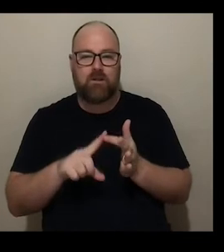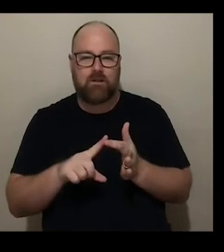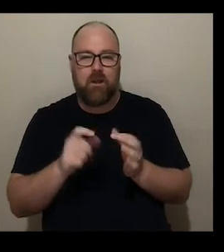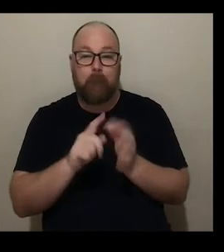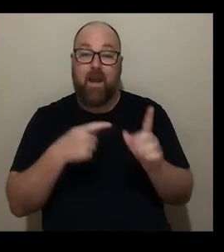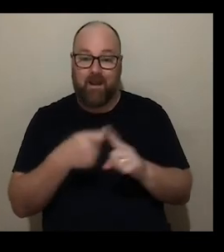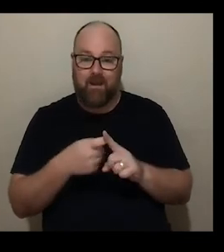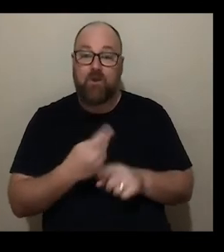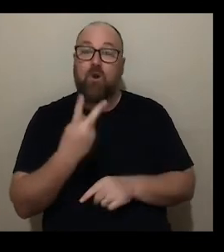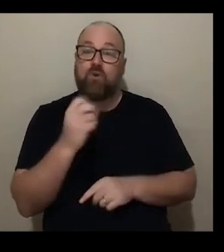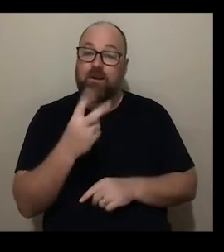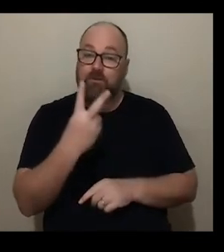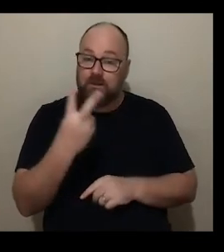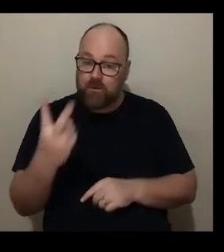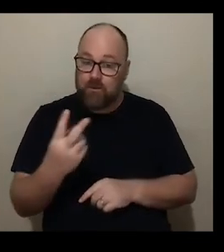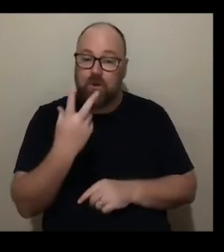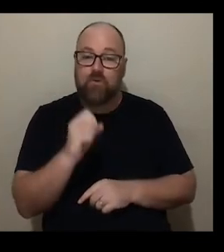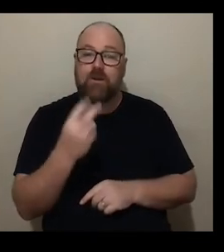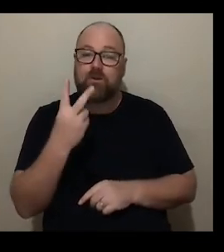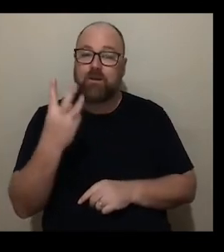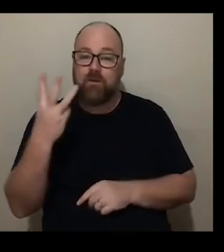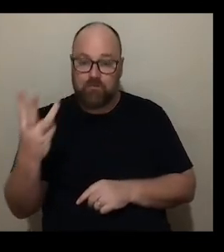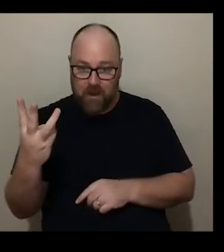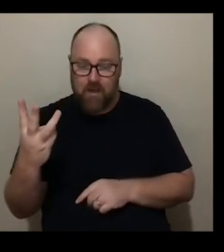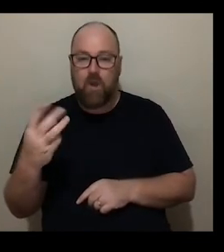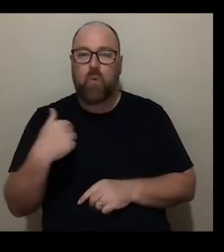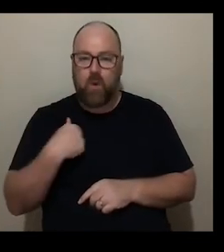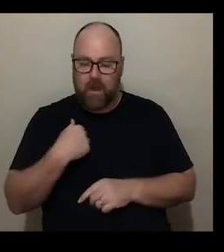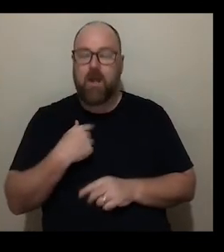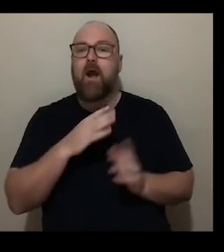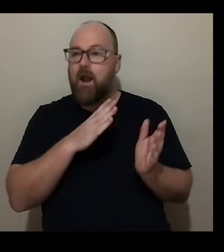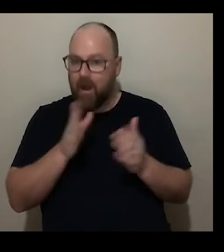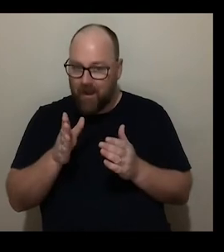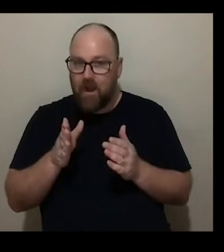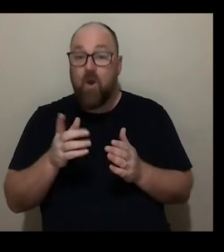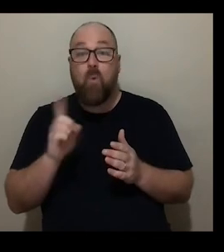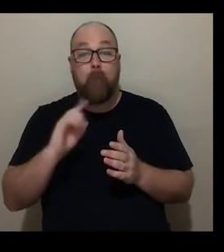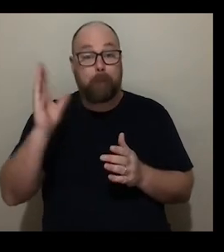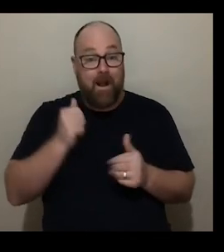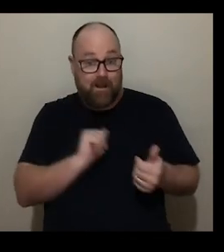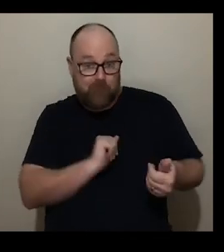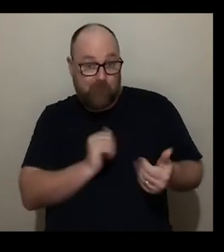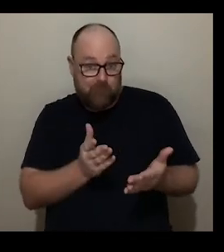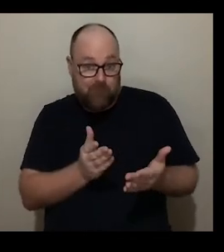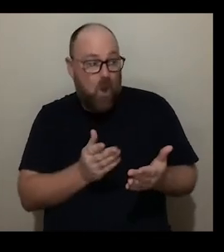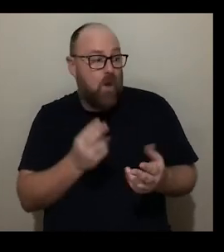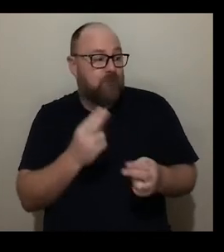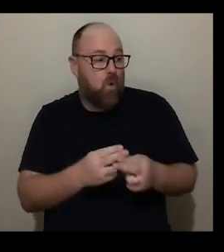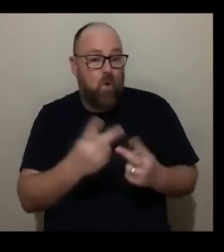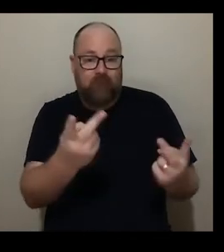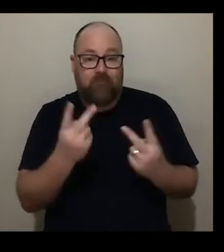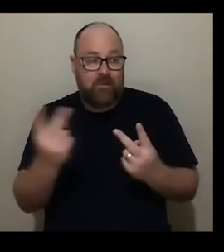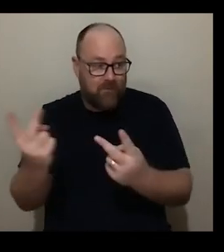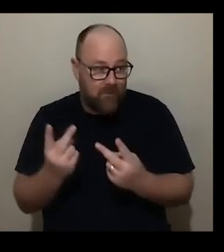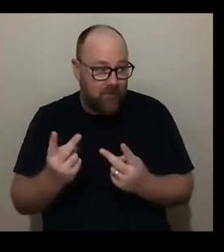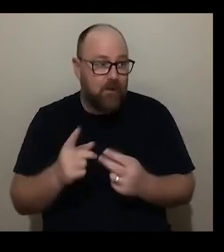to 23 we are um revisiting the kind of events we were delivering before covid but